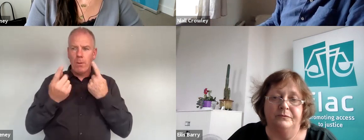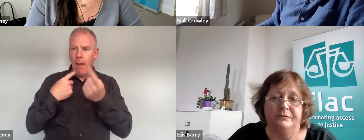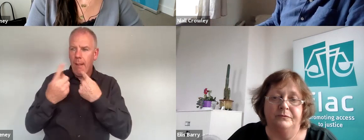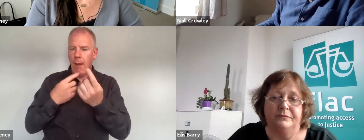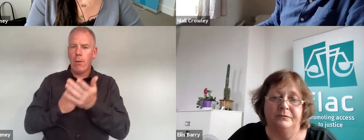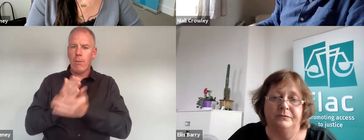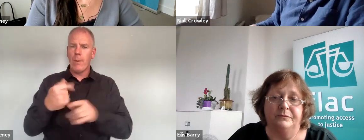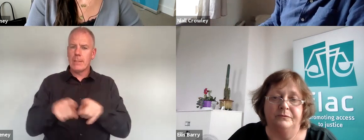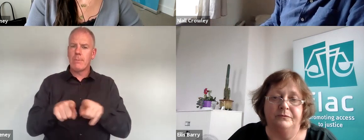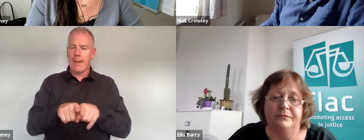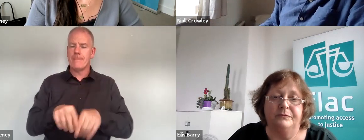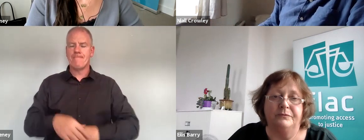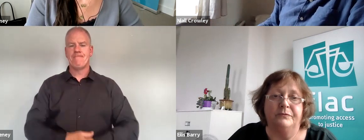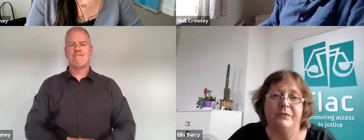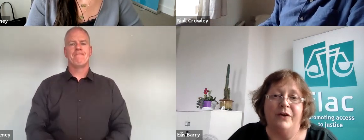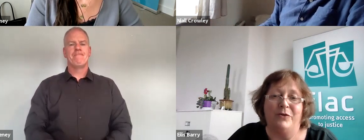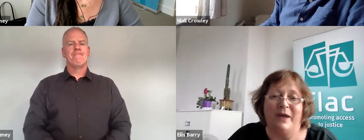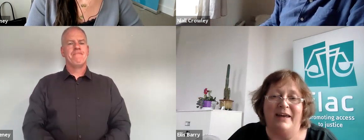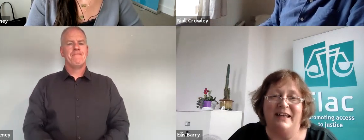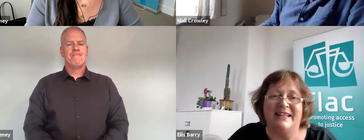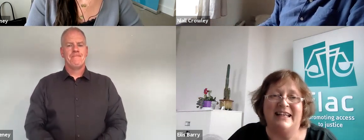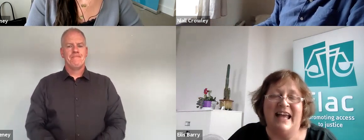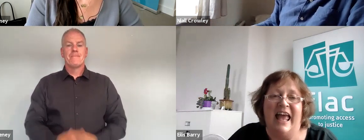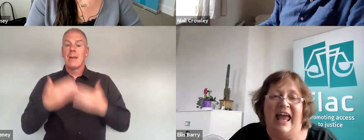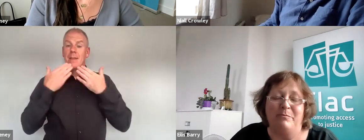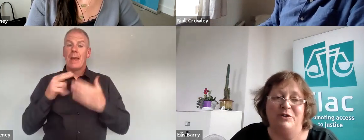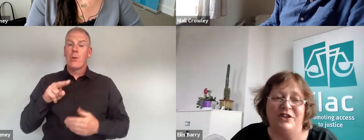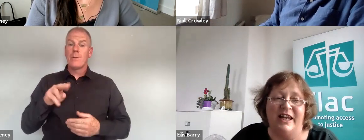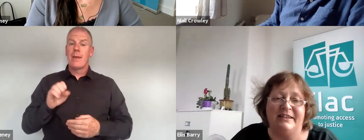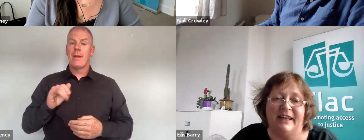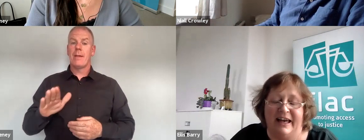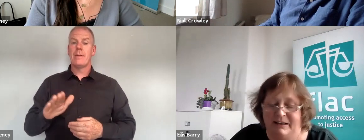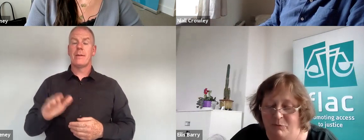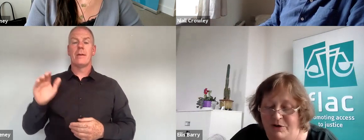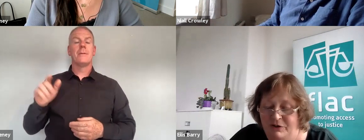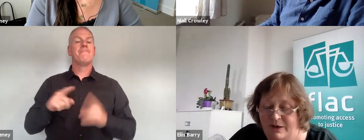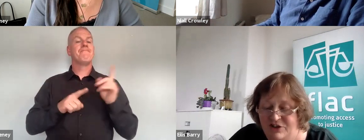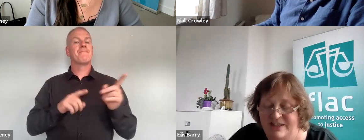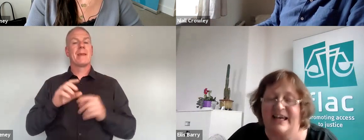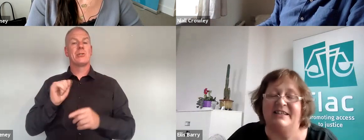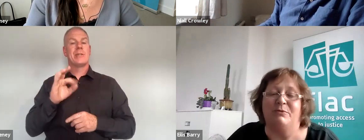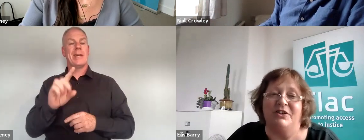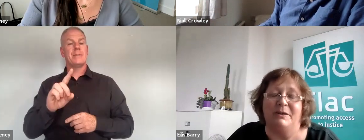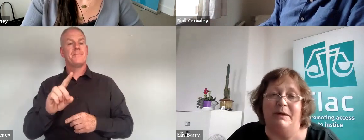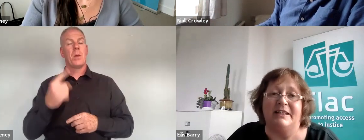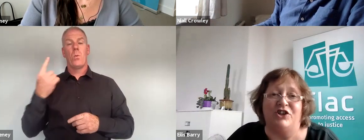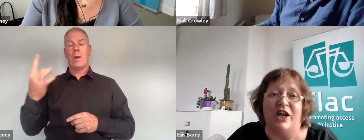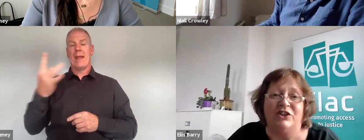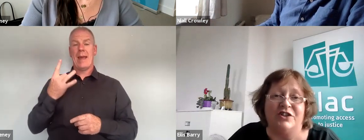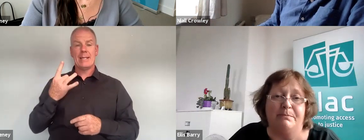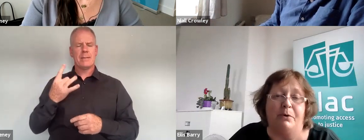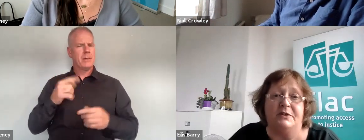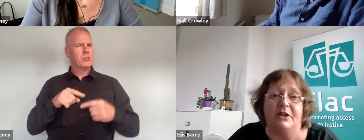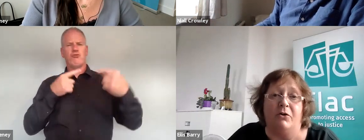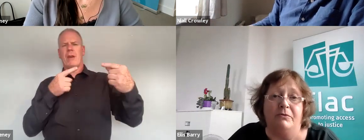own right critical mass yeah okay thanks Neil Sinead one of the questions asks what are the biggest